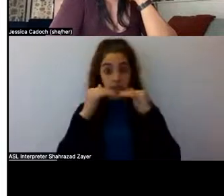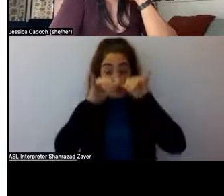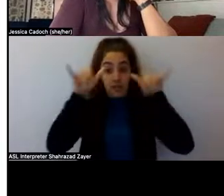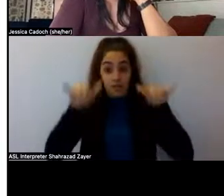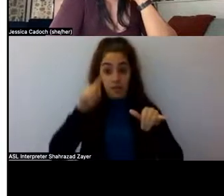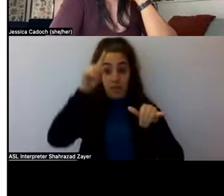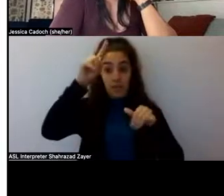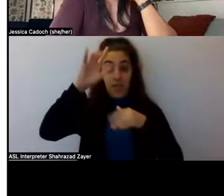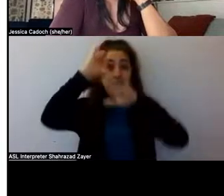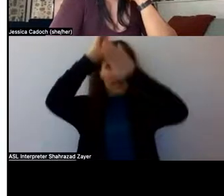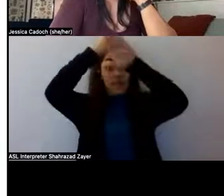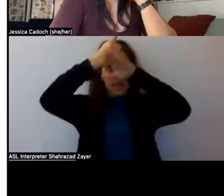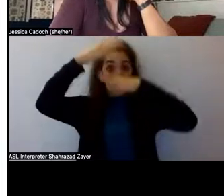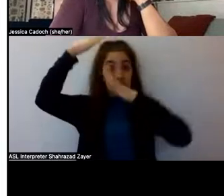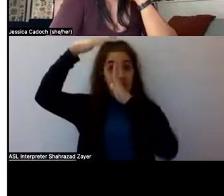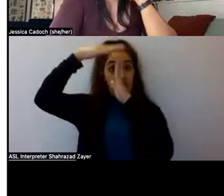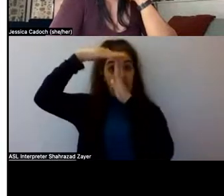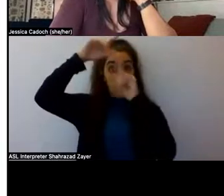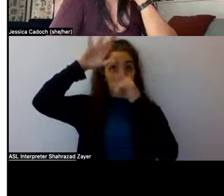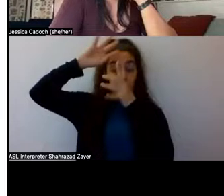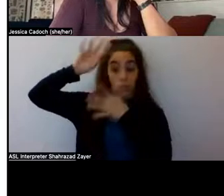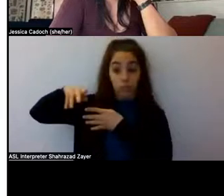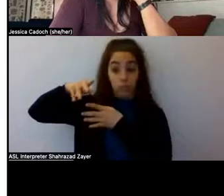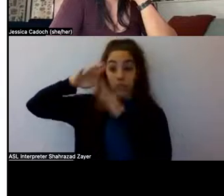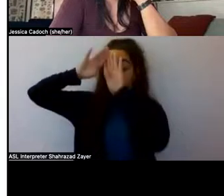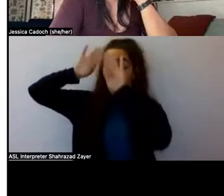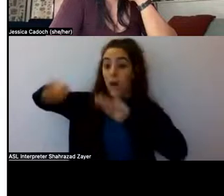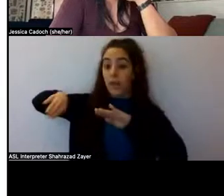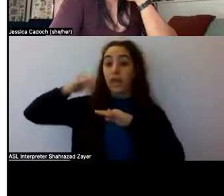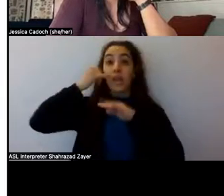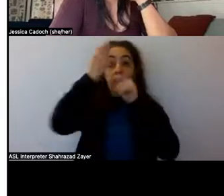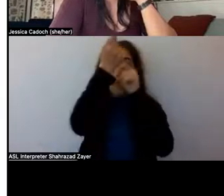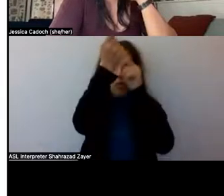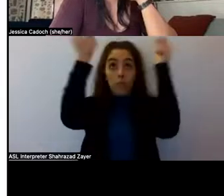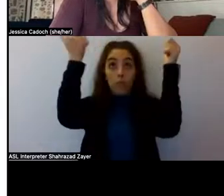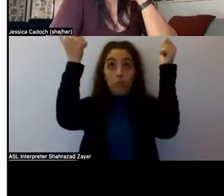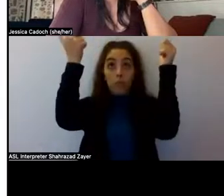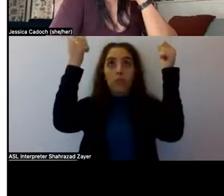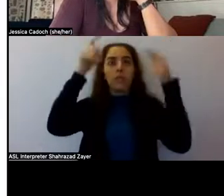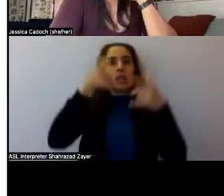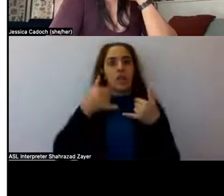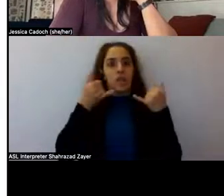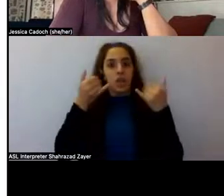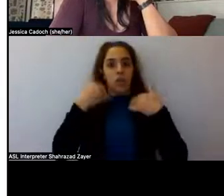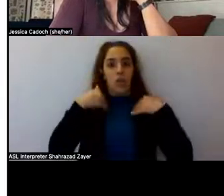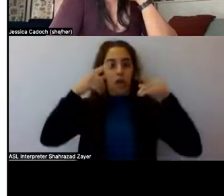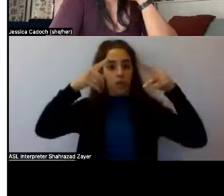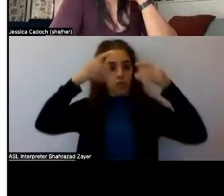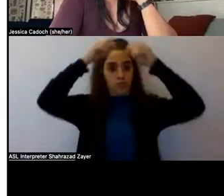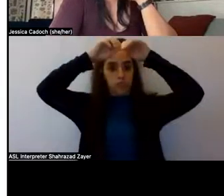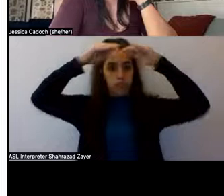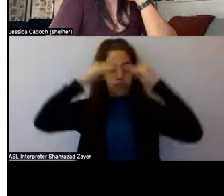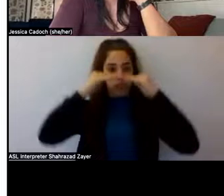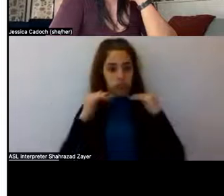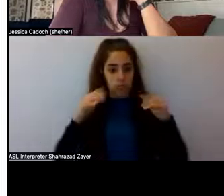It's kind of the orchestra conductor or corporate executive, and you take that out of the picture and suddenly you have this uprising, uh, from other